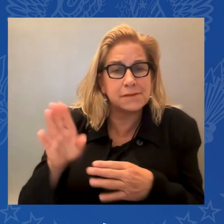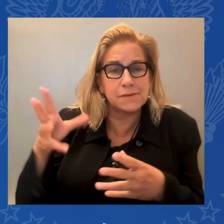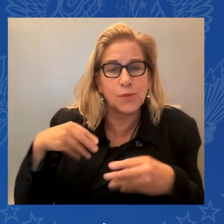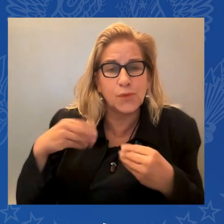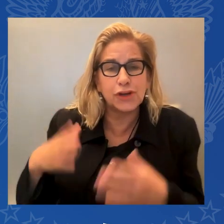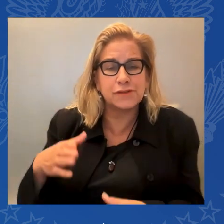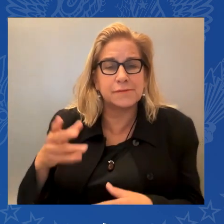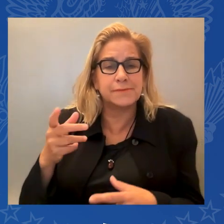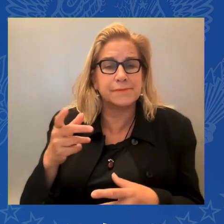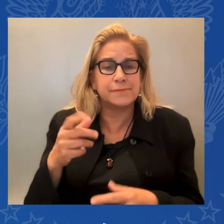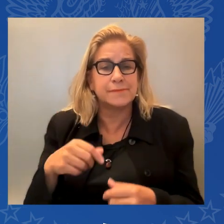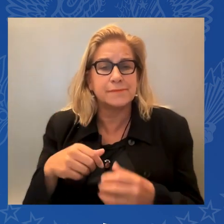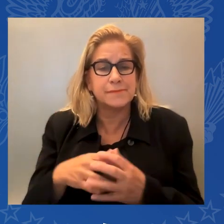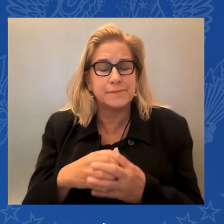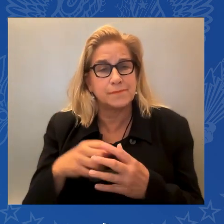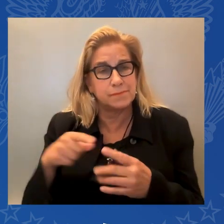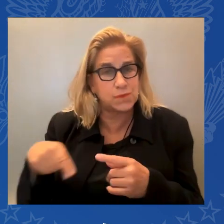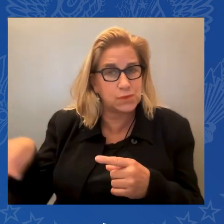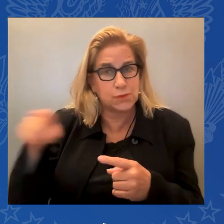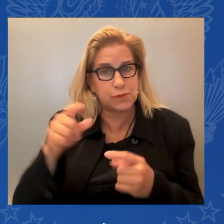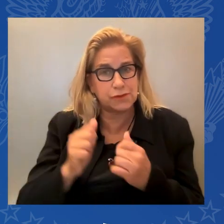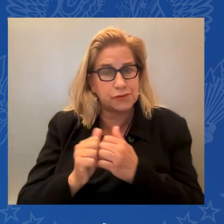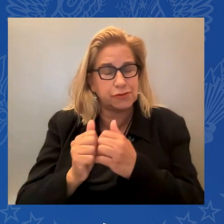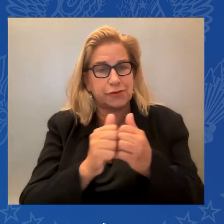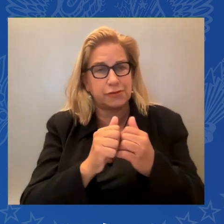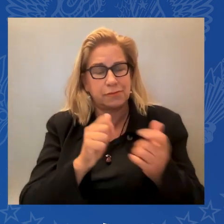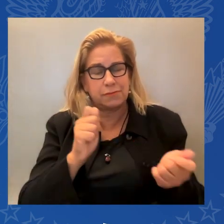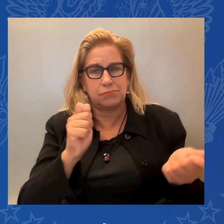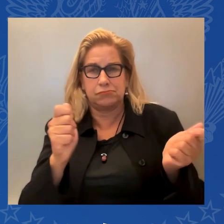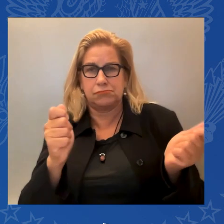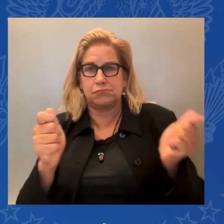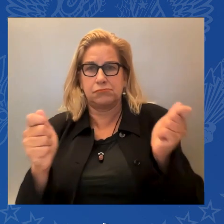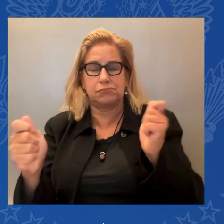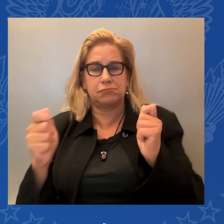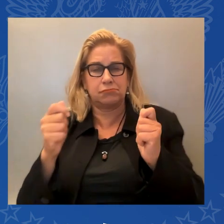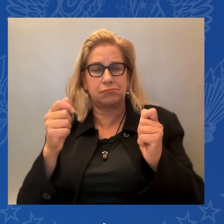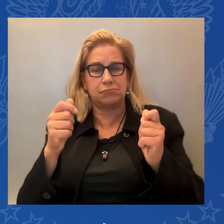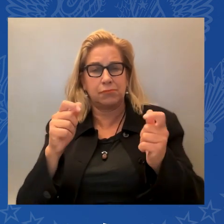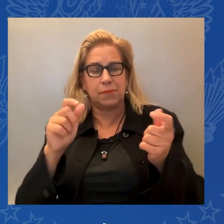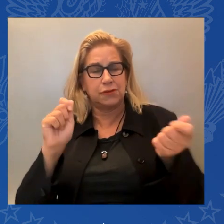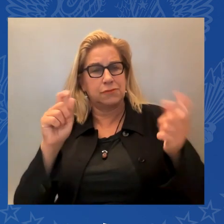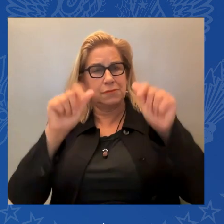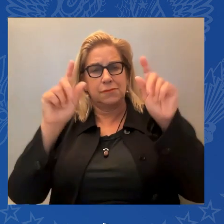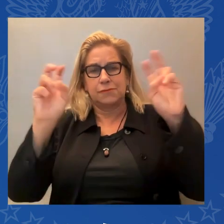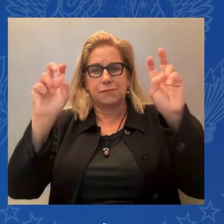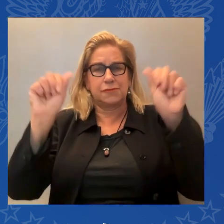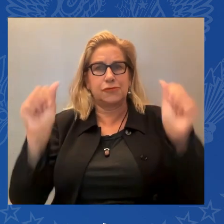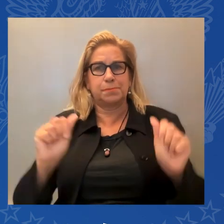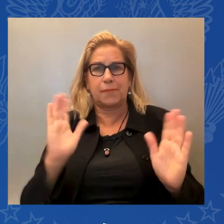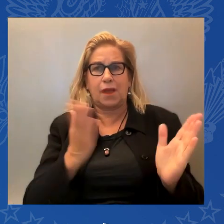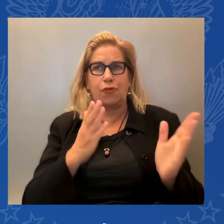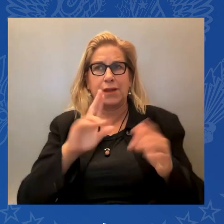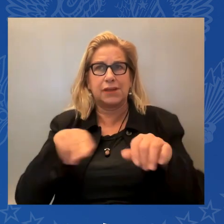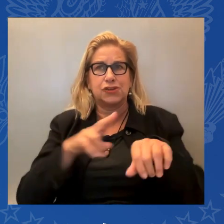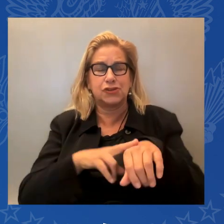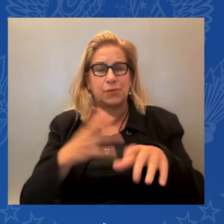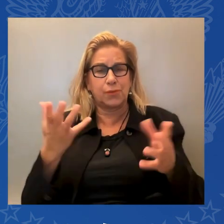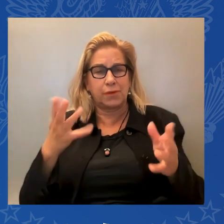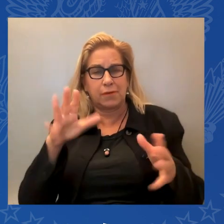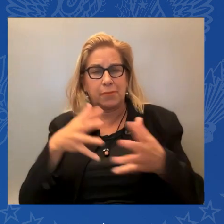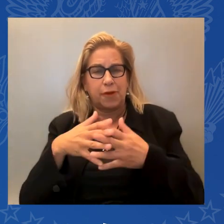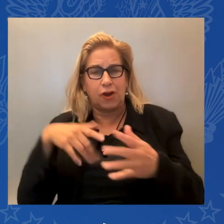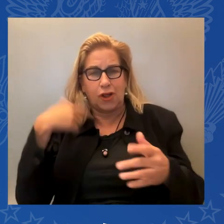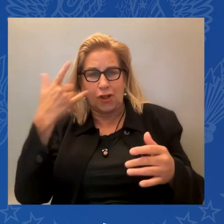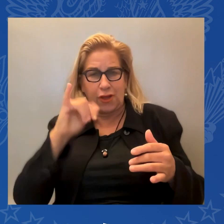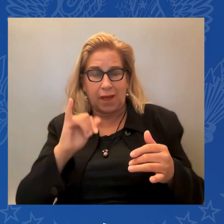you to celebrate your victories, big and small. This week, Ada